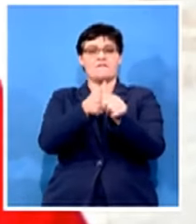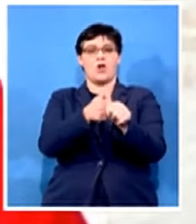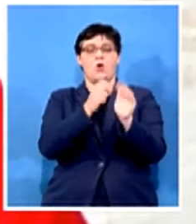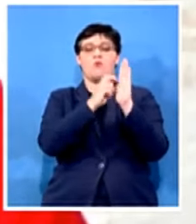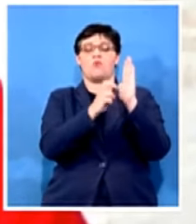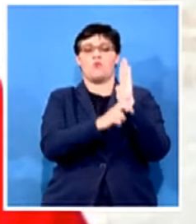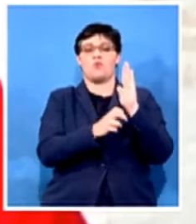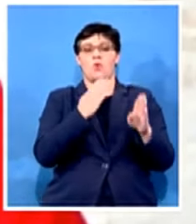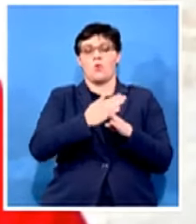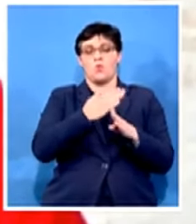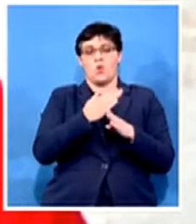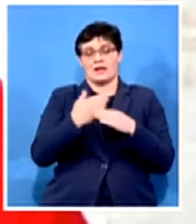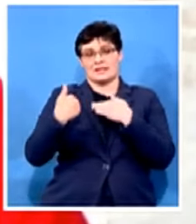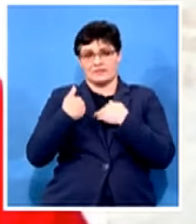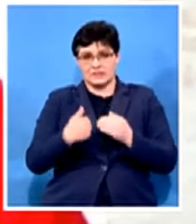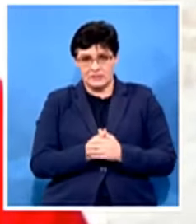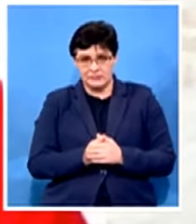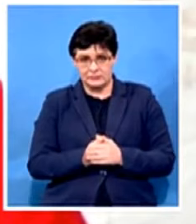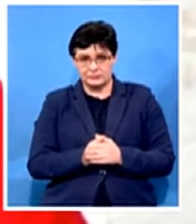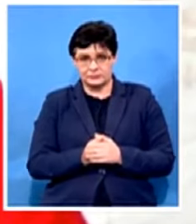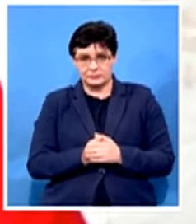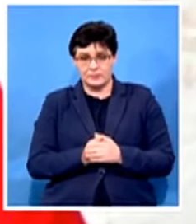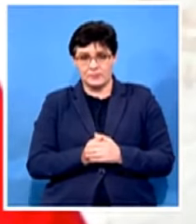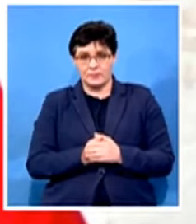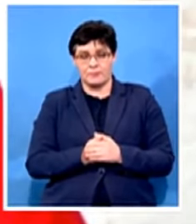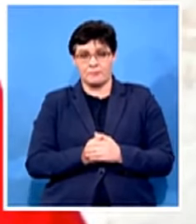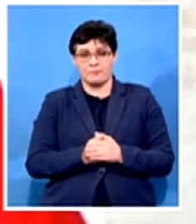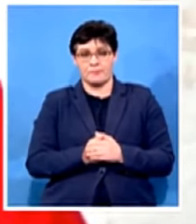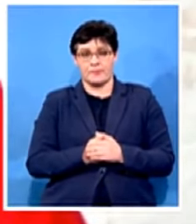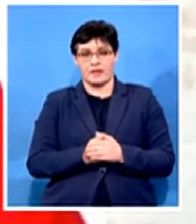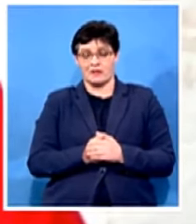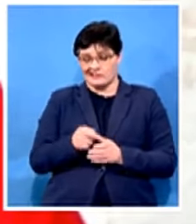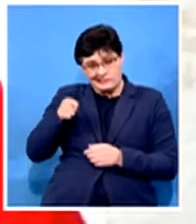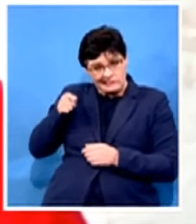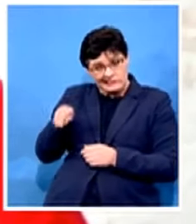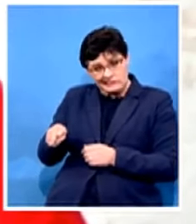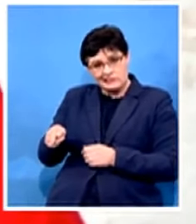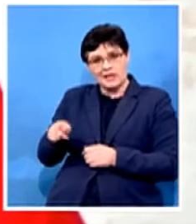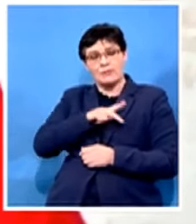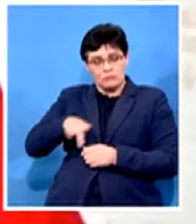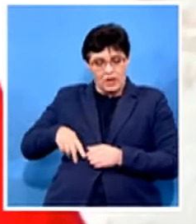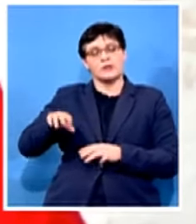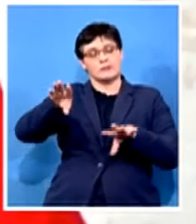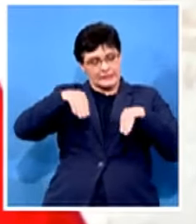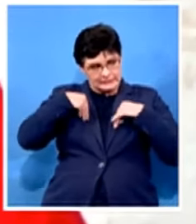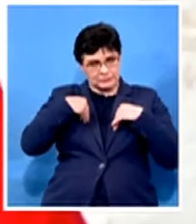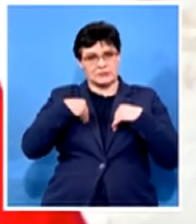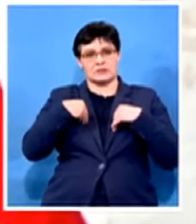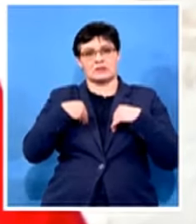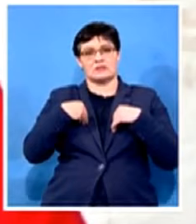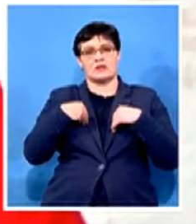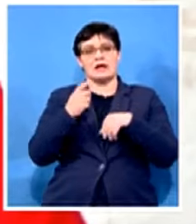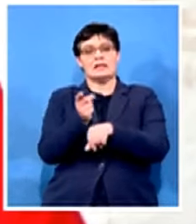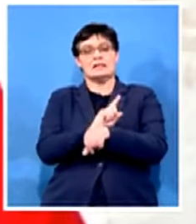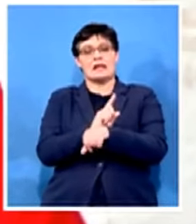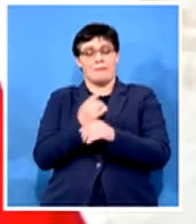uh processes he is on record having admitted during the the time of the fire in the department of health